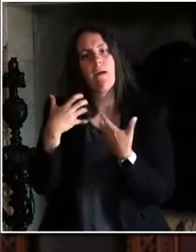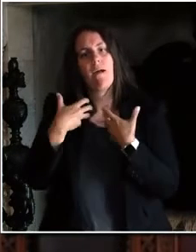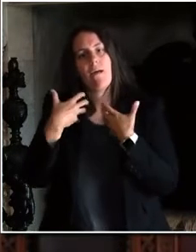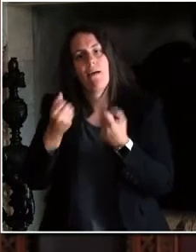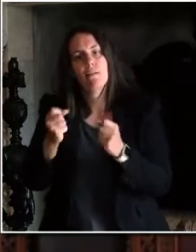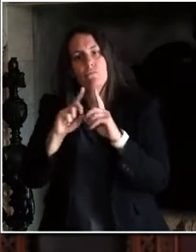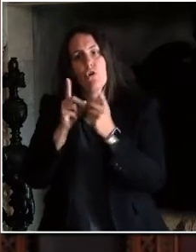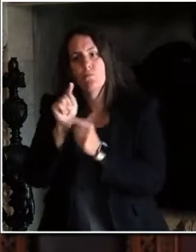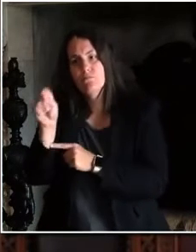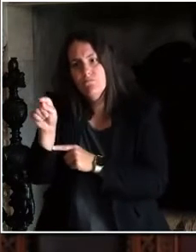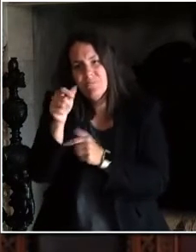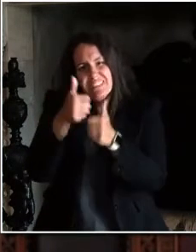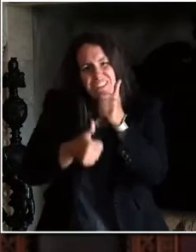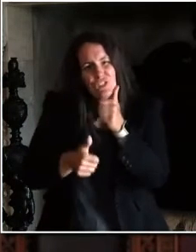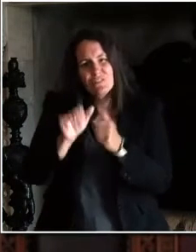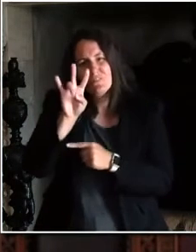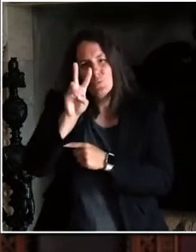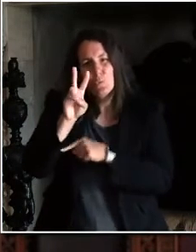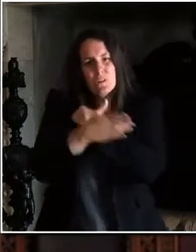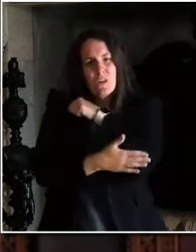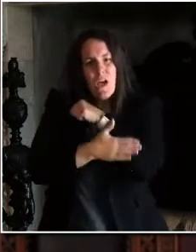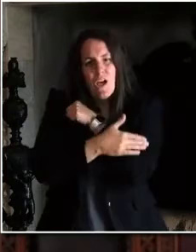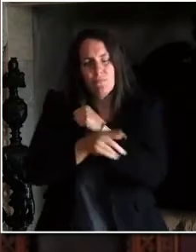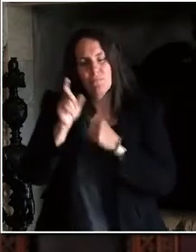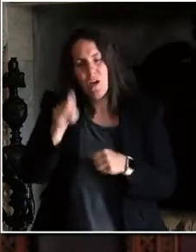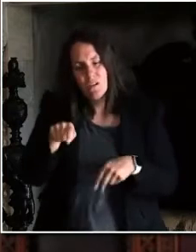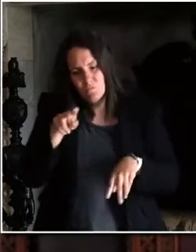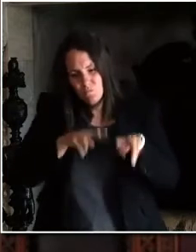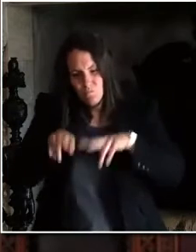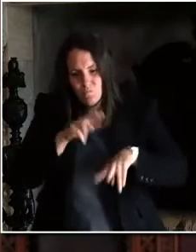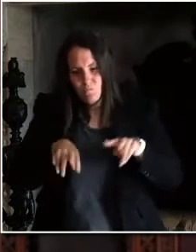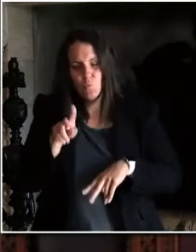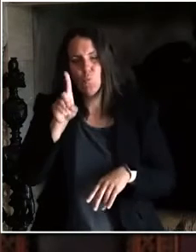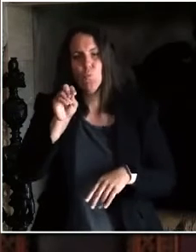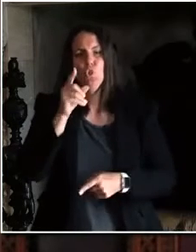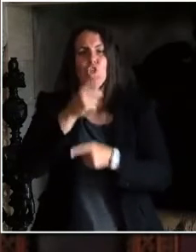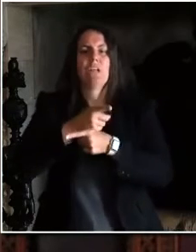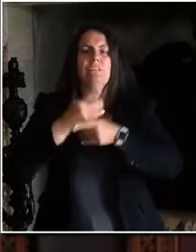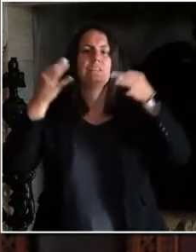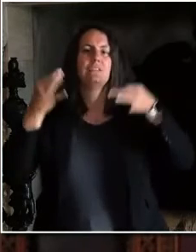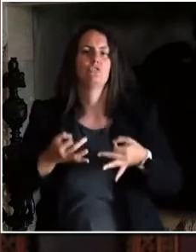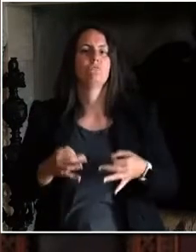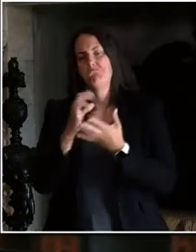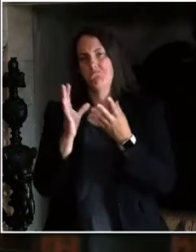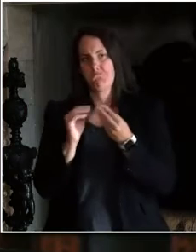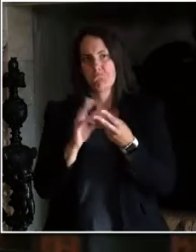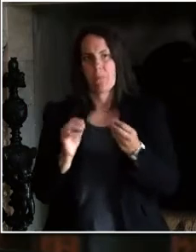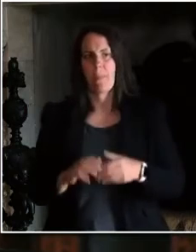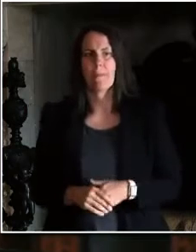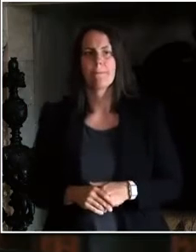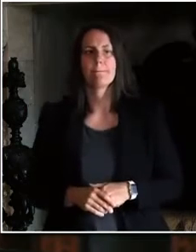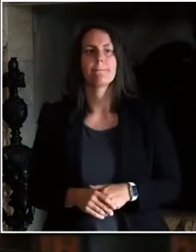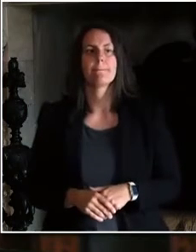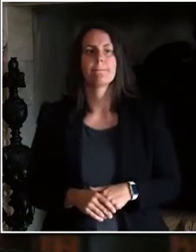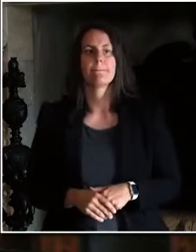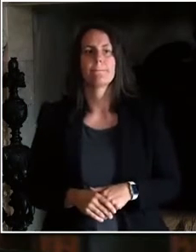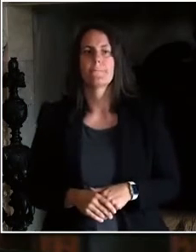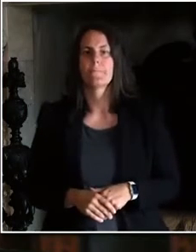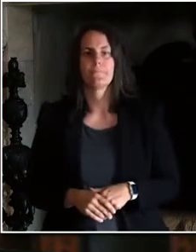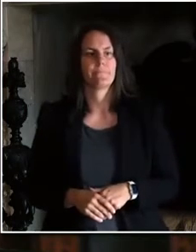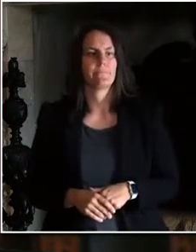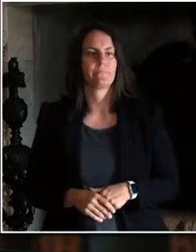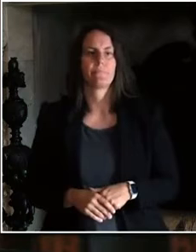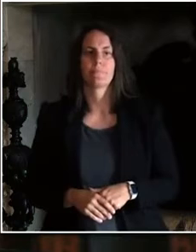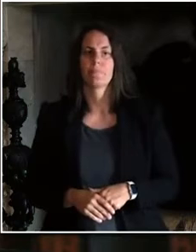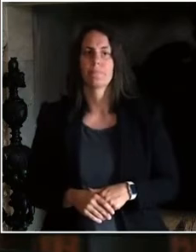harassed personally, professionally, it saddens me. The virus here